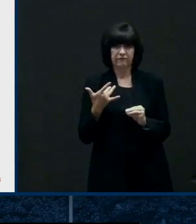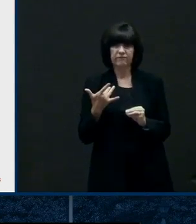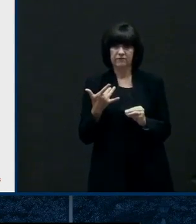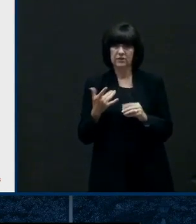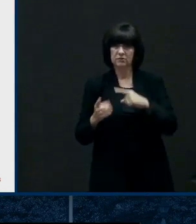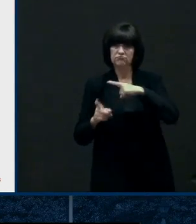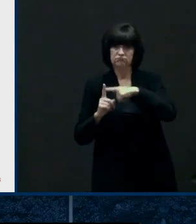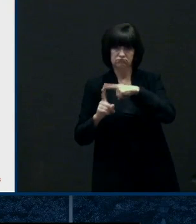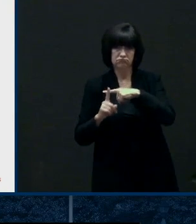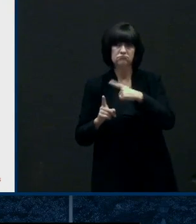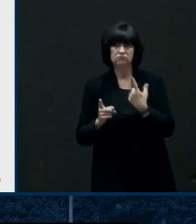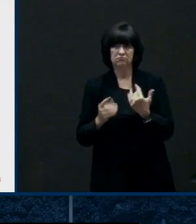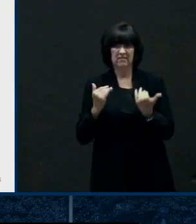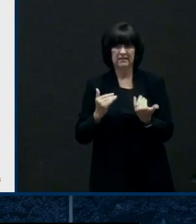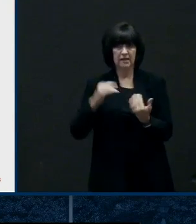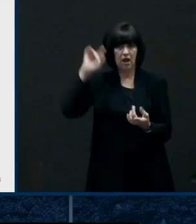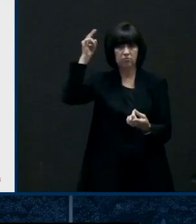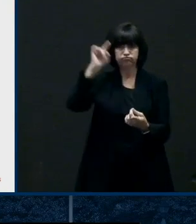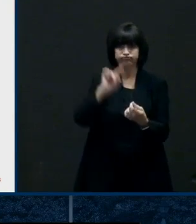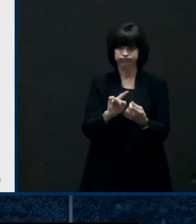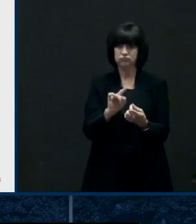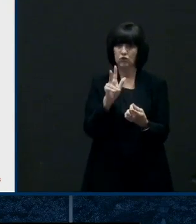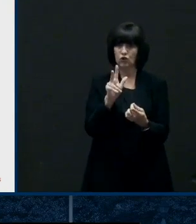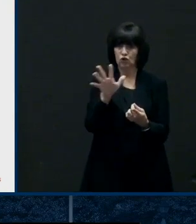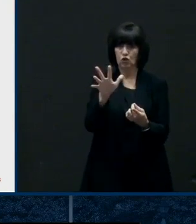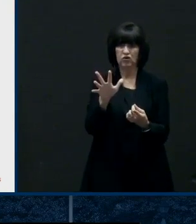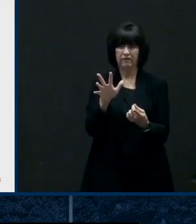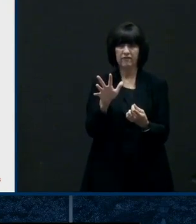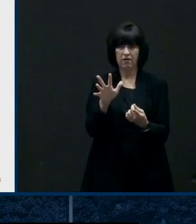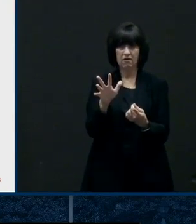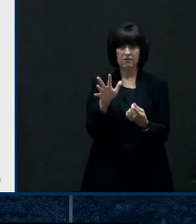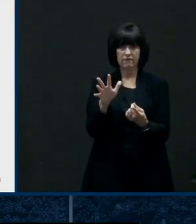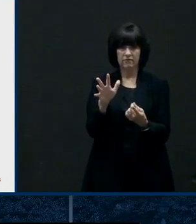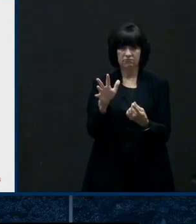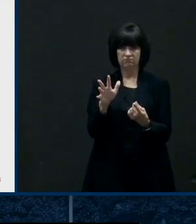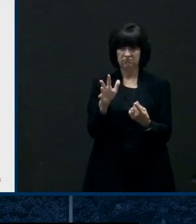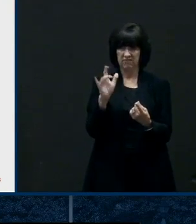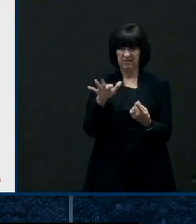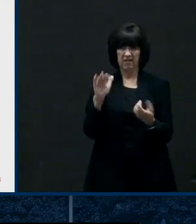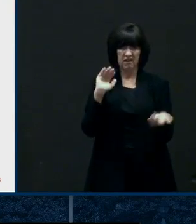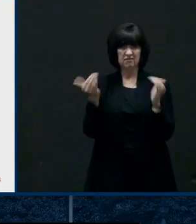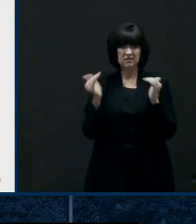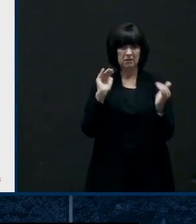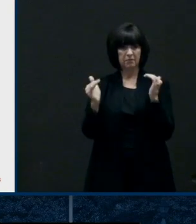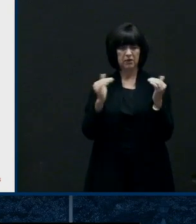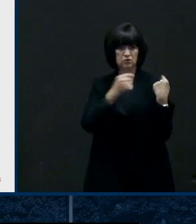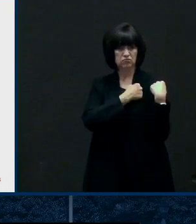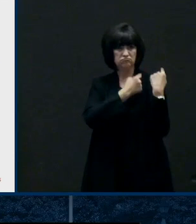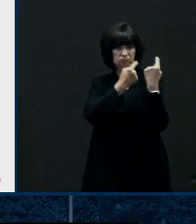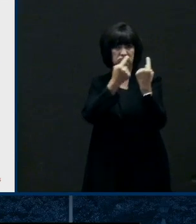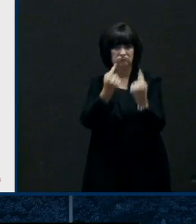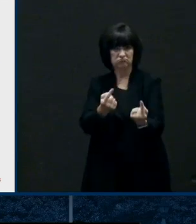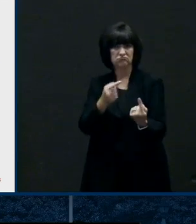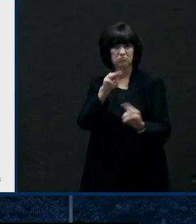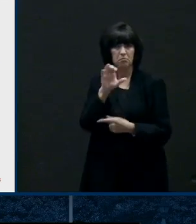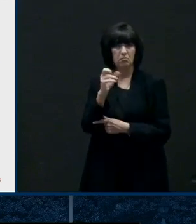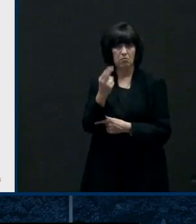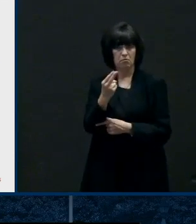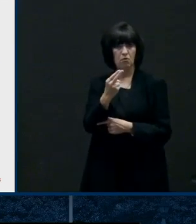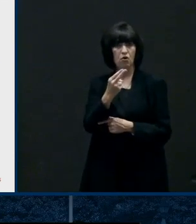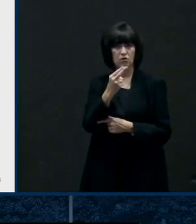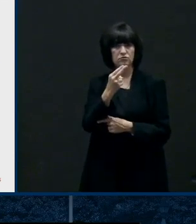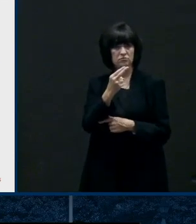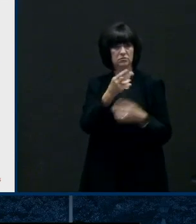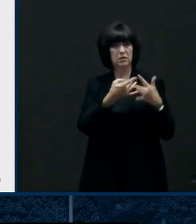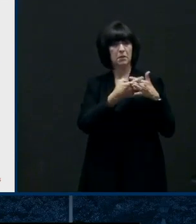current which is a one one of the lowest levels that we have have had since uh since March and the beginning of